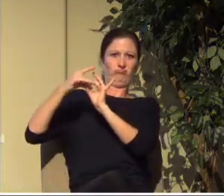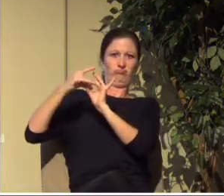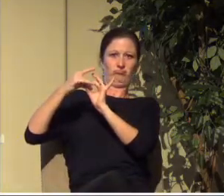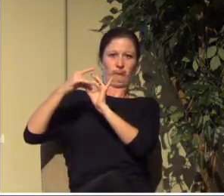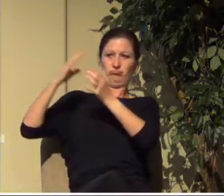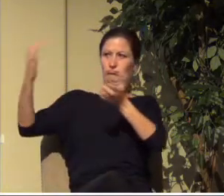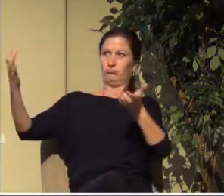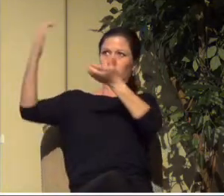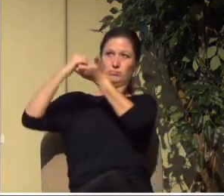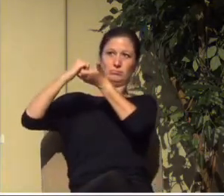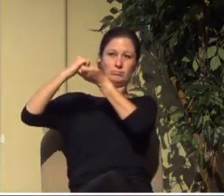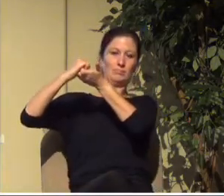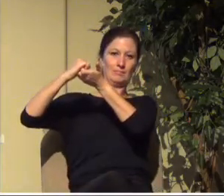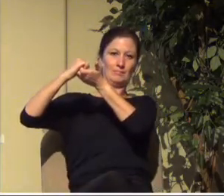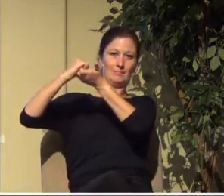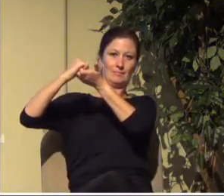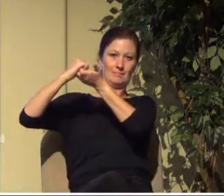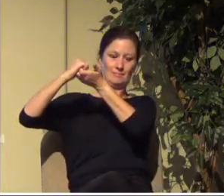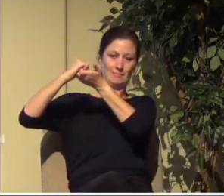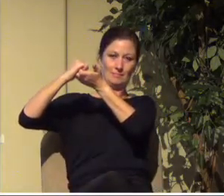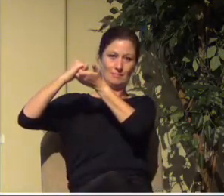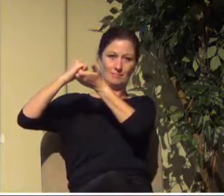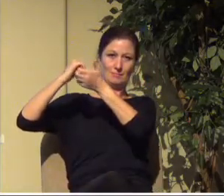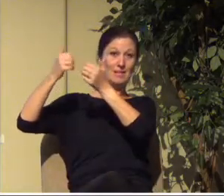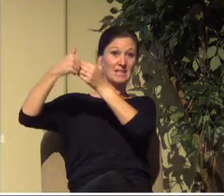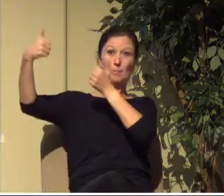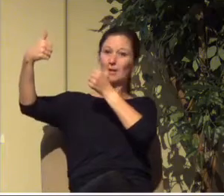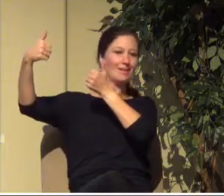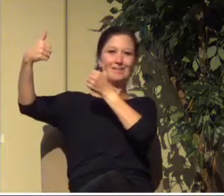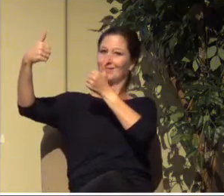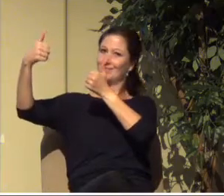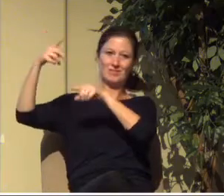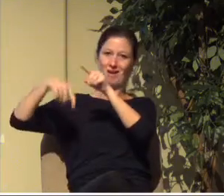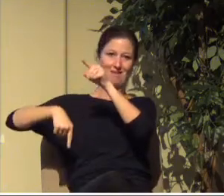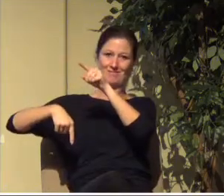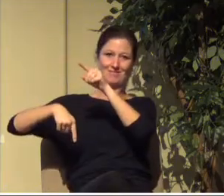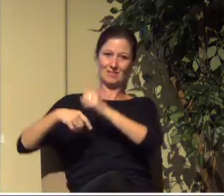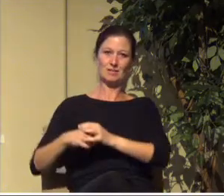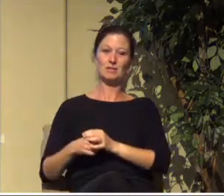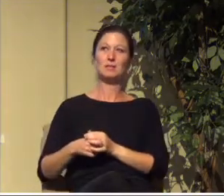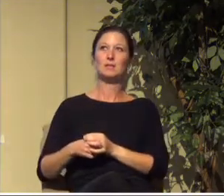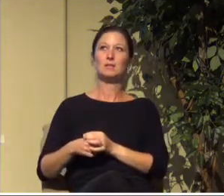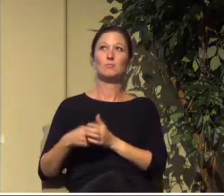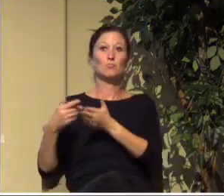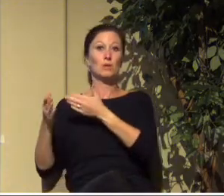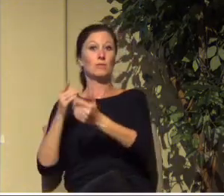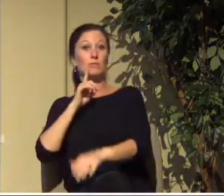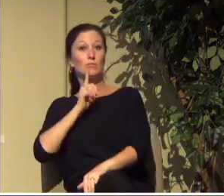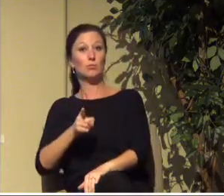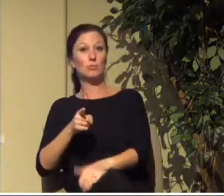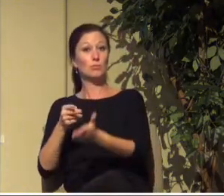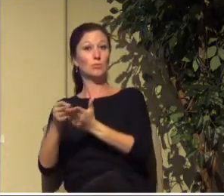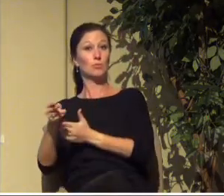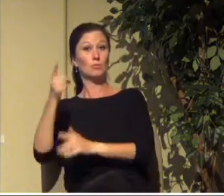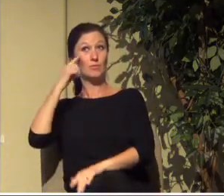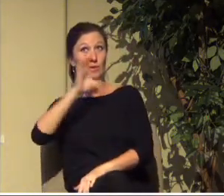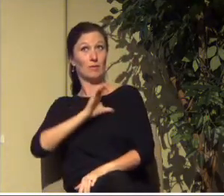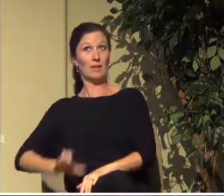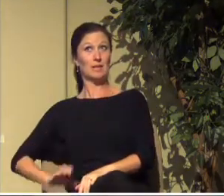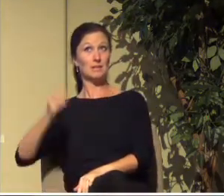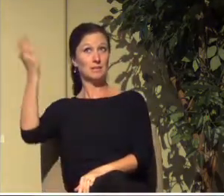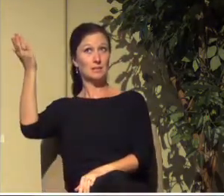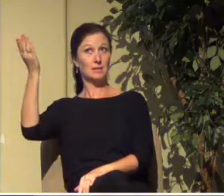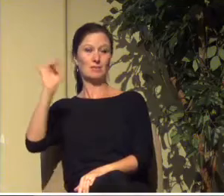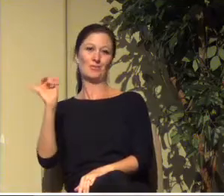inseparably connected with him. Whatever is true for Christ is also true for